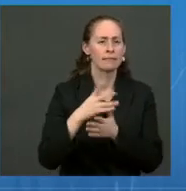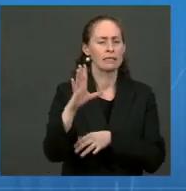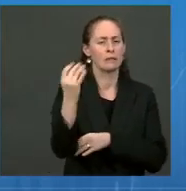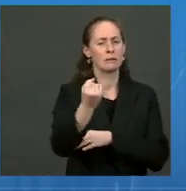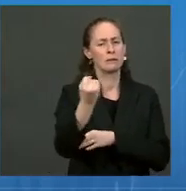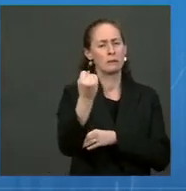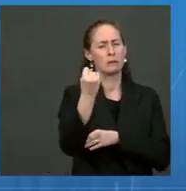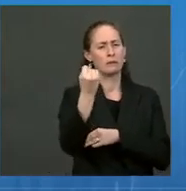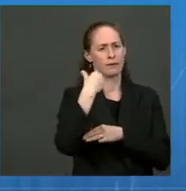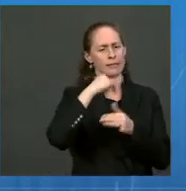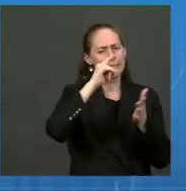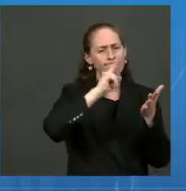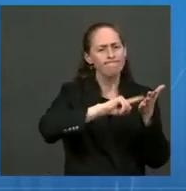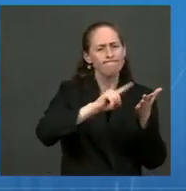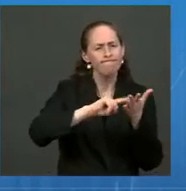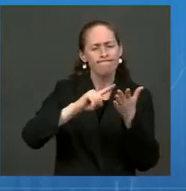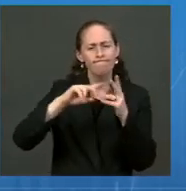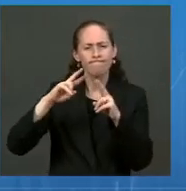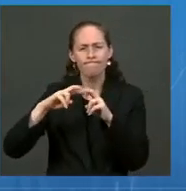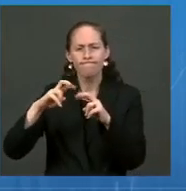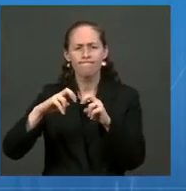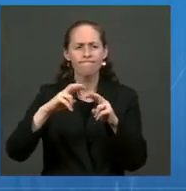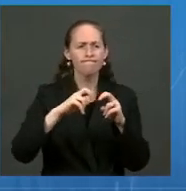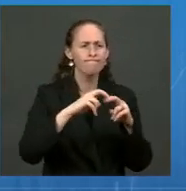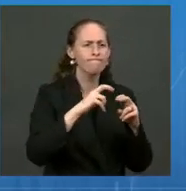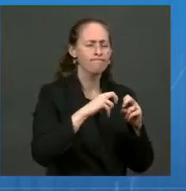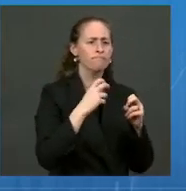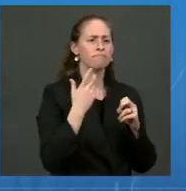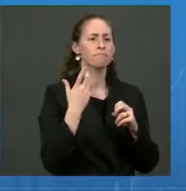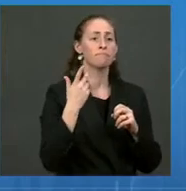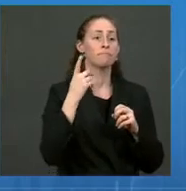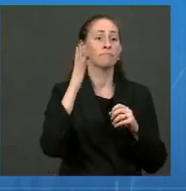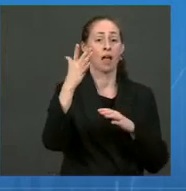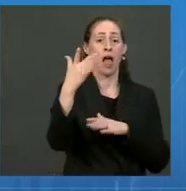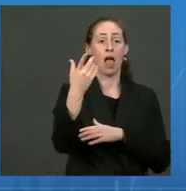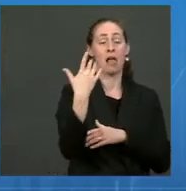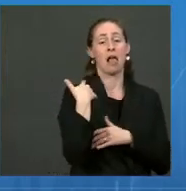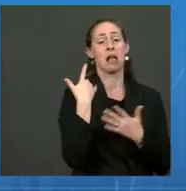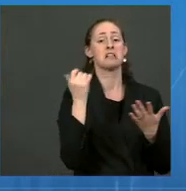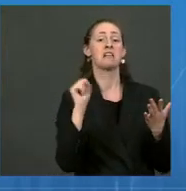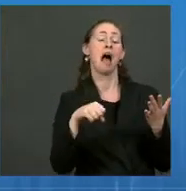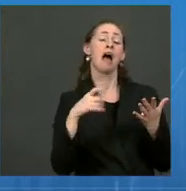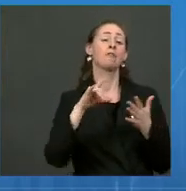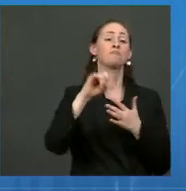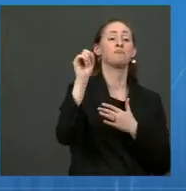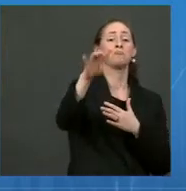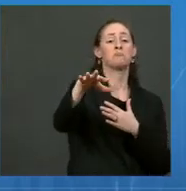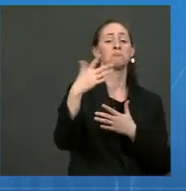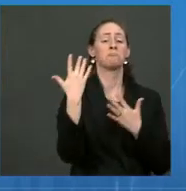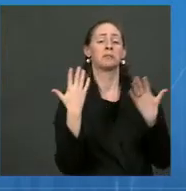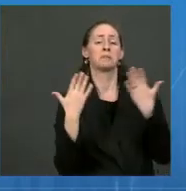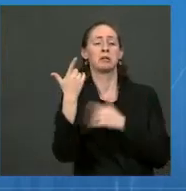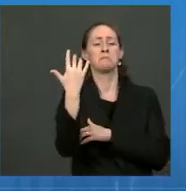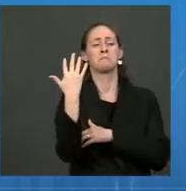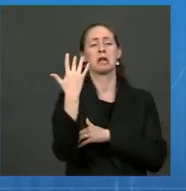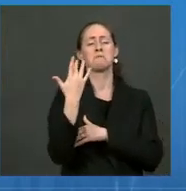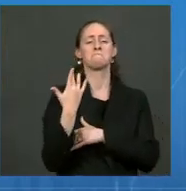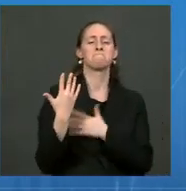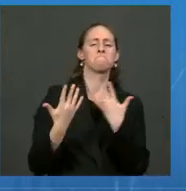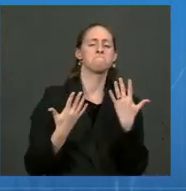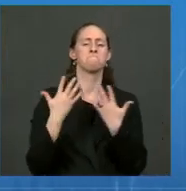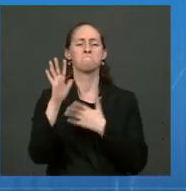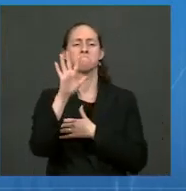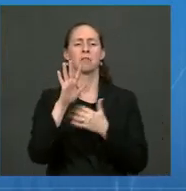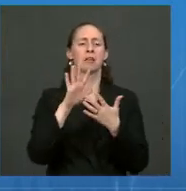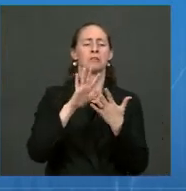collected and analyzed. So we will be able to answer the question, I believe, within a reasonable period of time regarding the safety